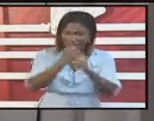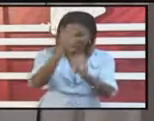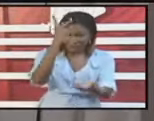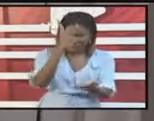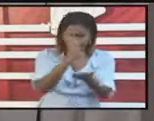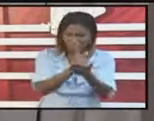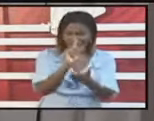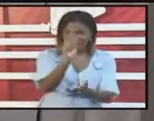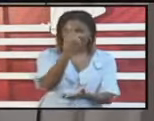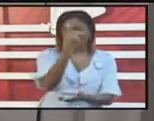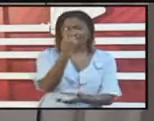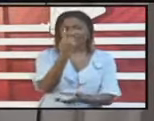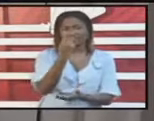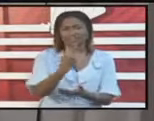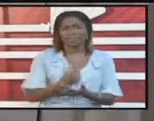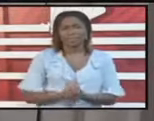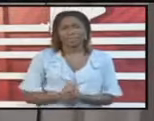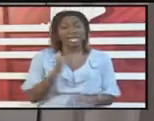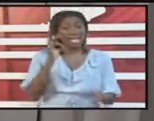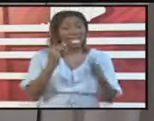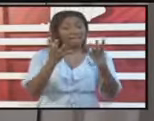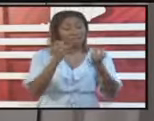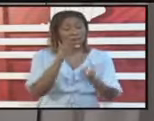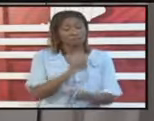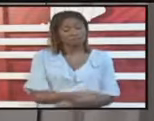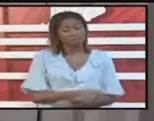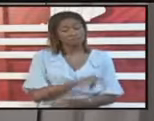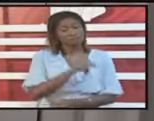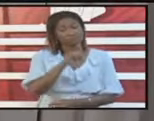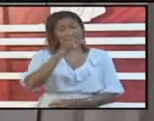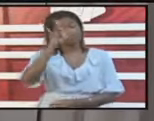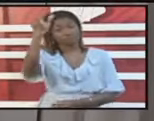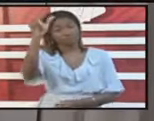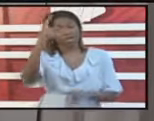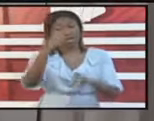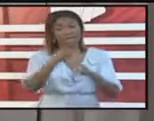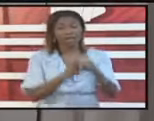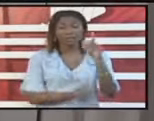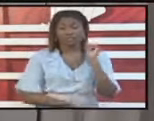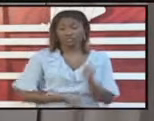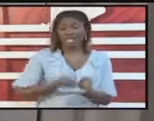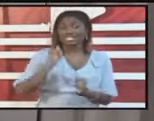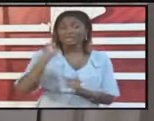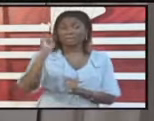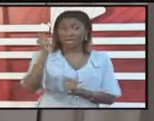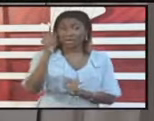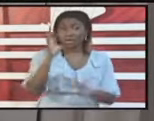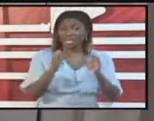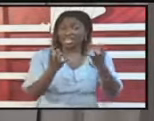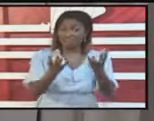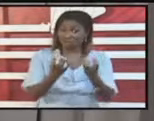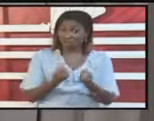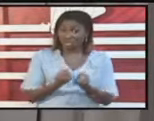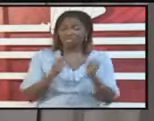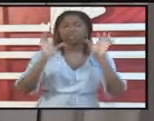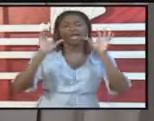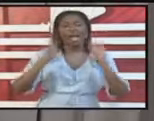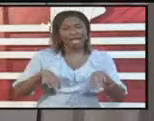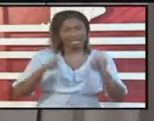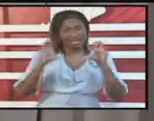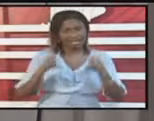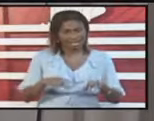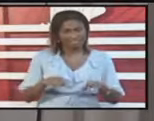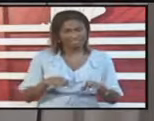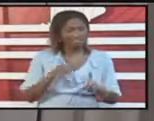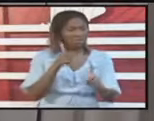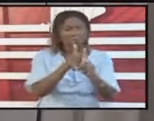respect to departure from Trinidad and Tobago, everyone who wants to depart Trinidad and Tobago is being permitted to do so. Of course, you make your own